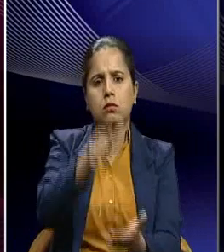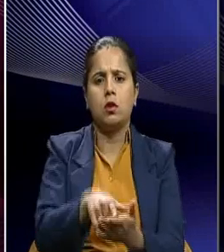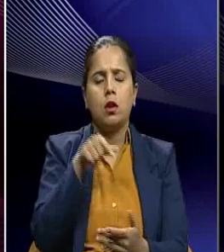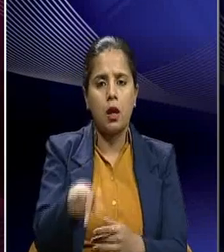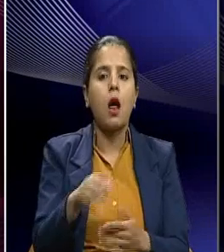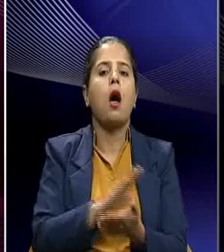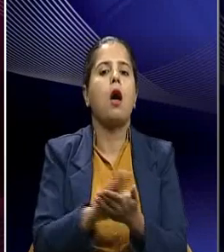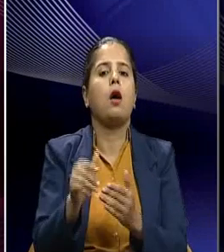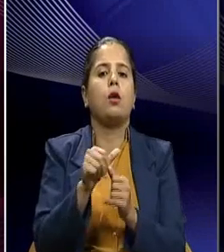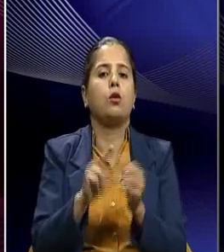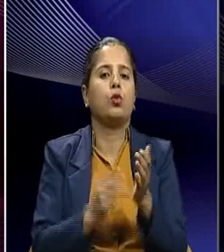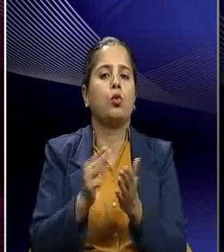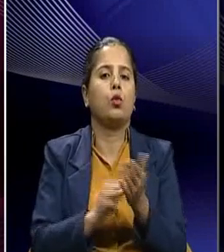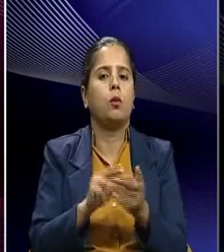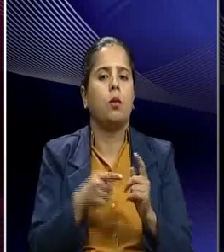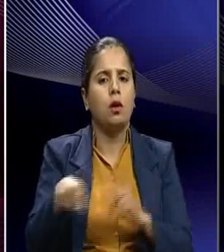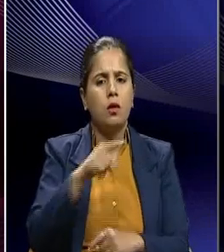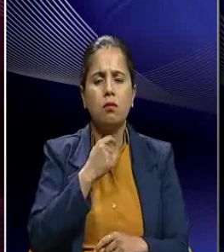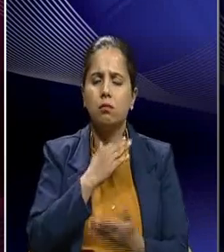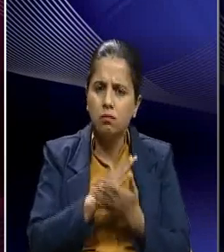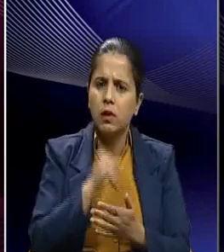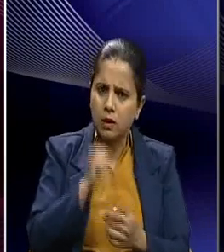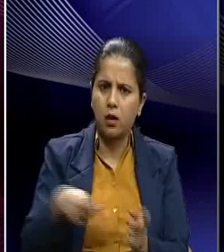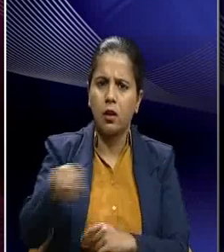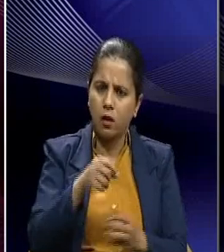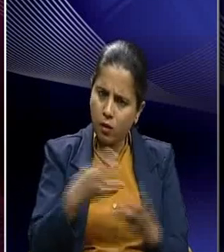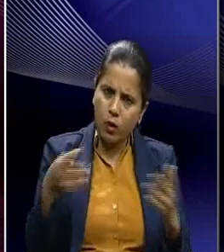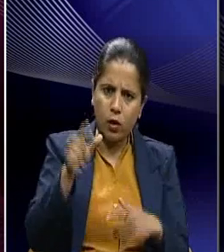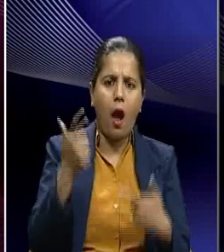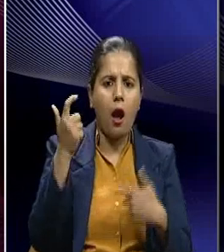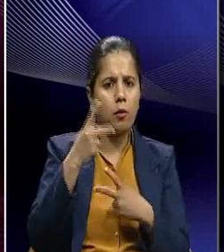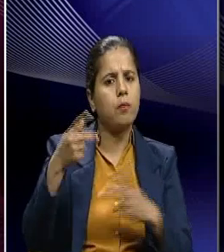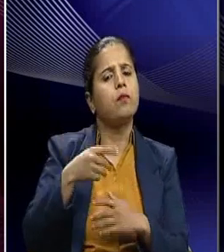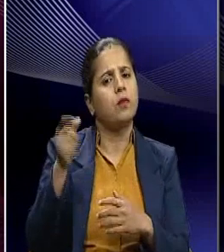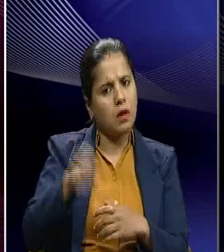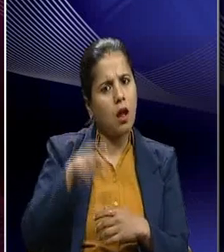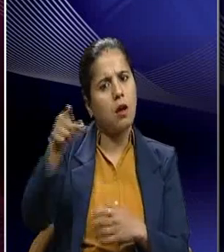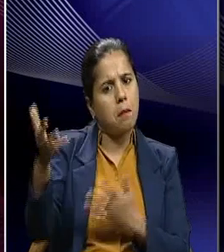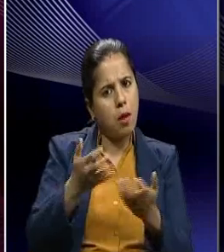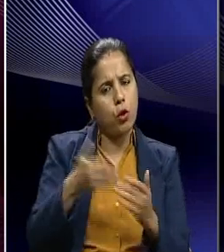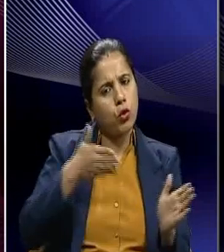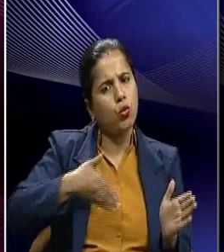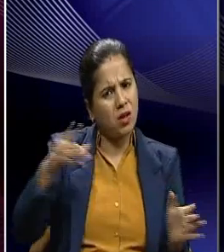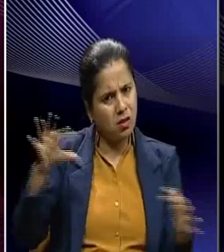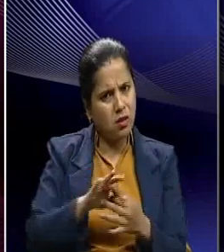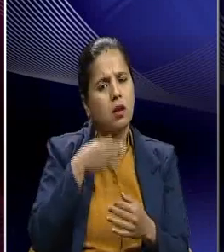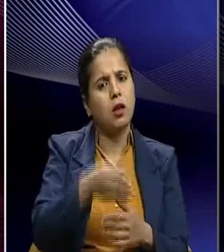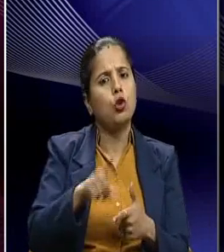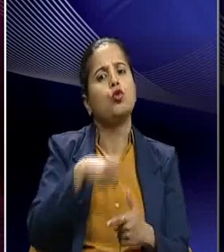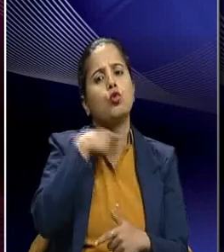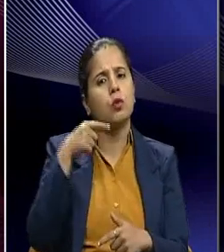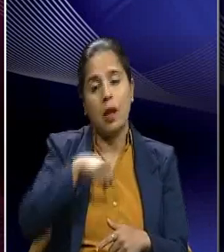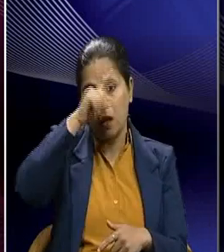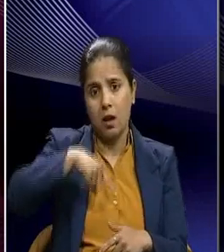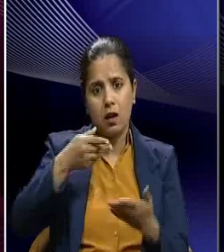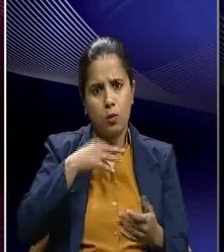Hanwant Singh and assured him that he would be allowed to import arms that Jodhpur would be connected by rail and that it will be India